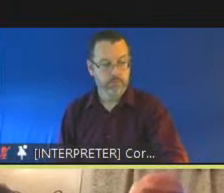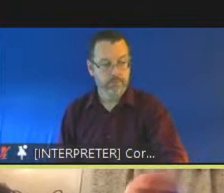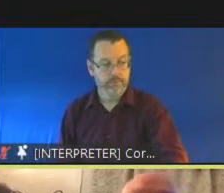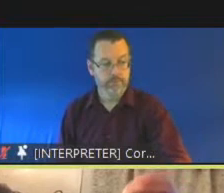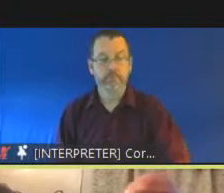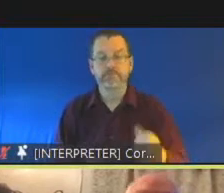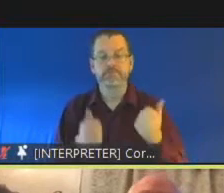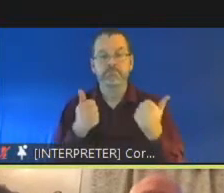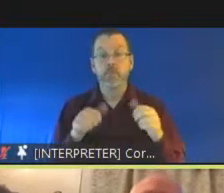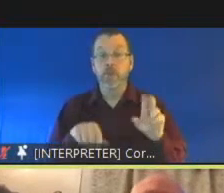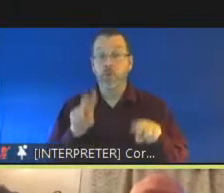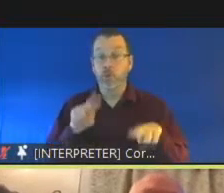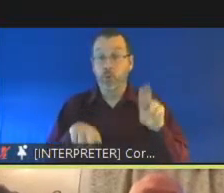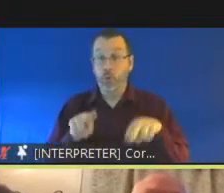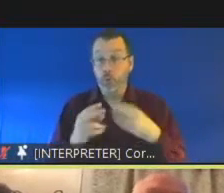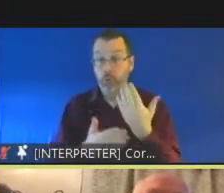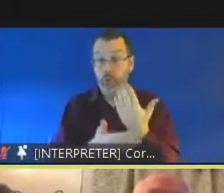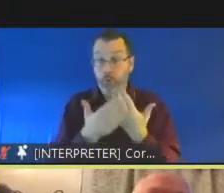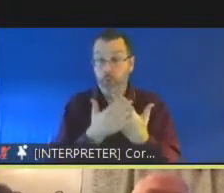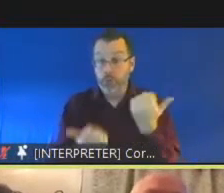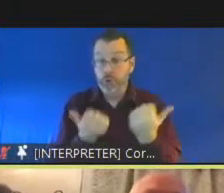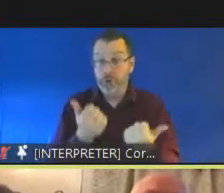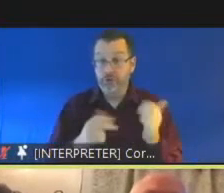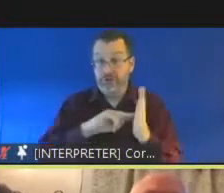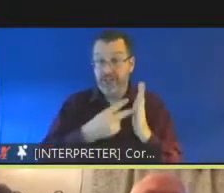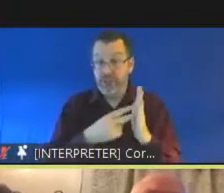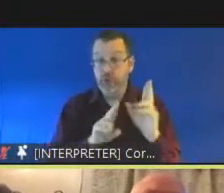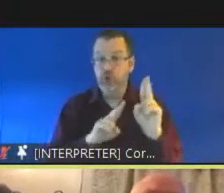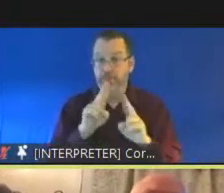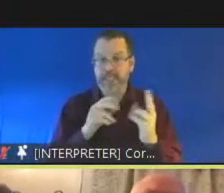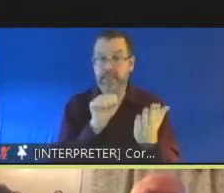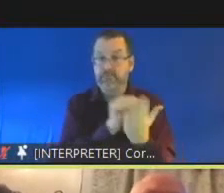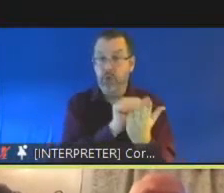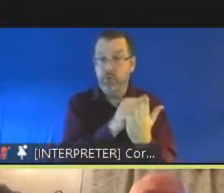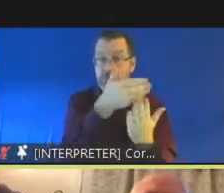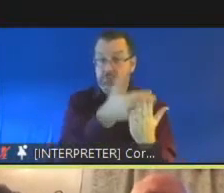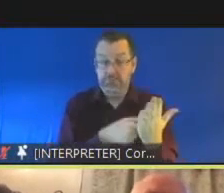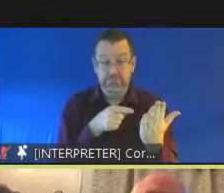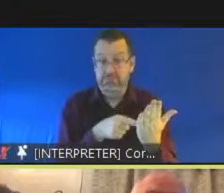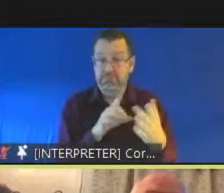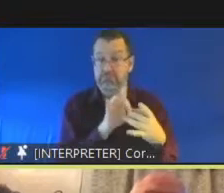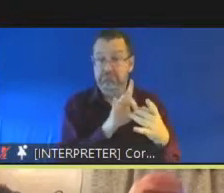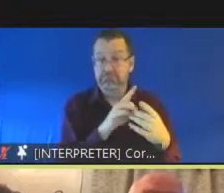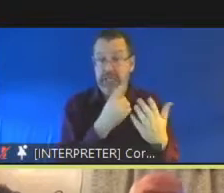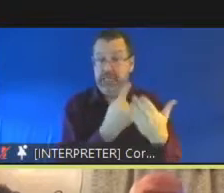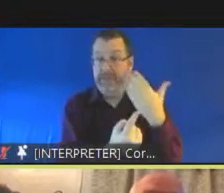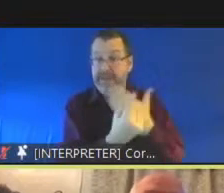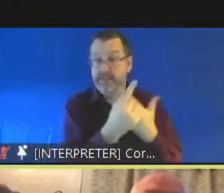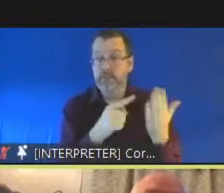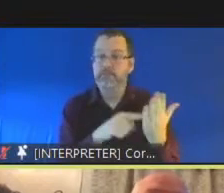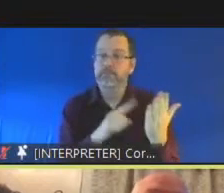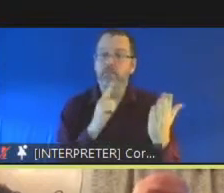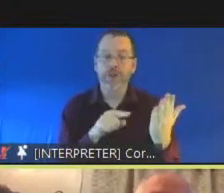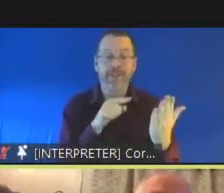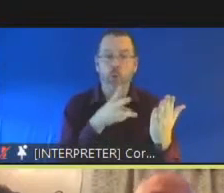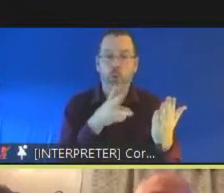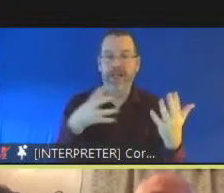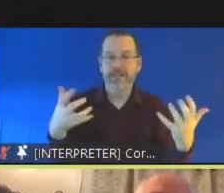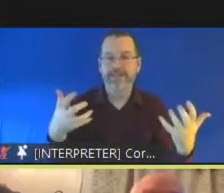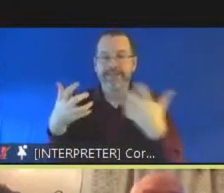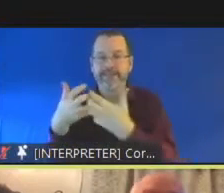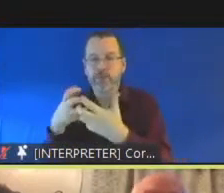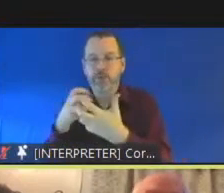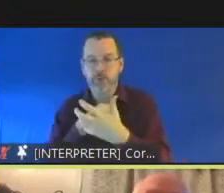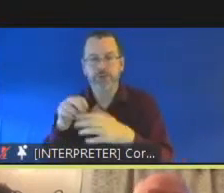uh the intention is this will be a standalone document but it will fit within the new um national